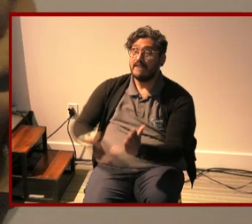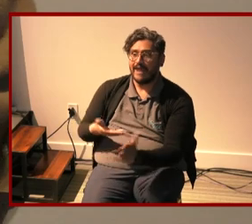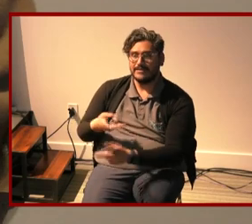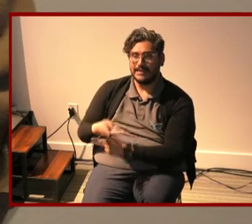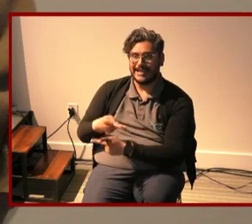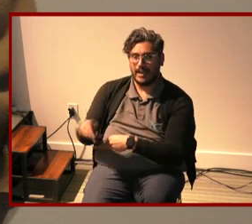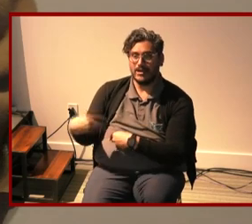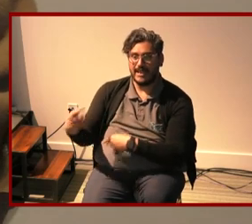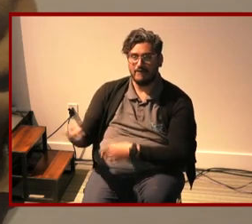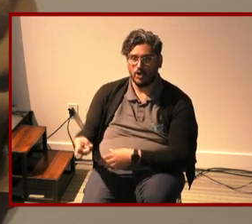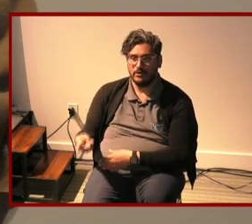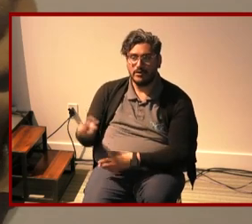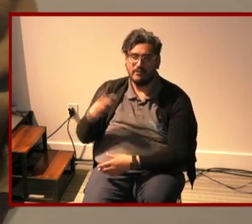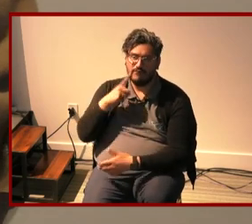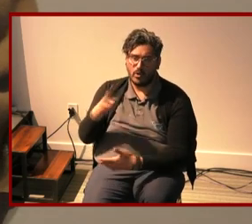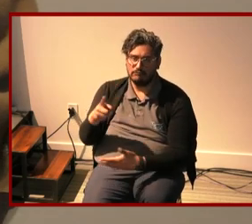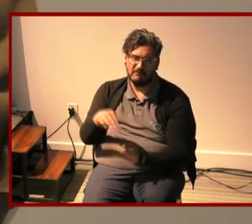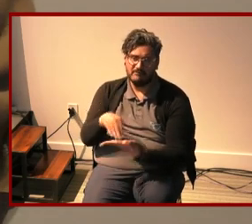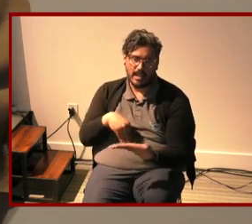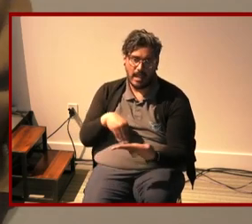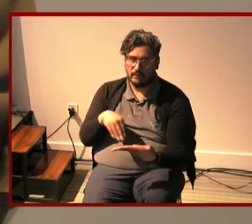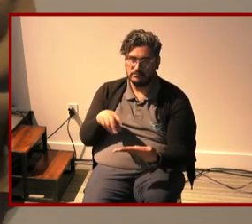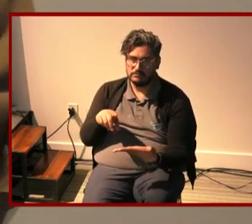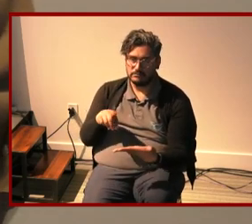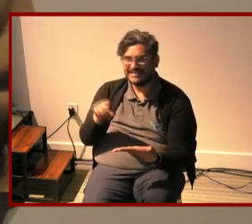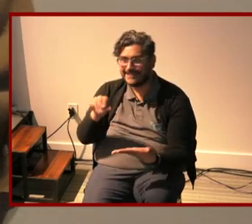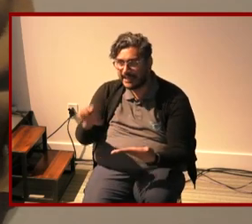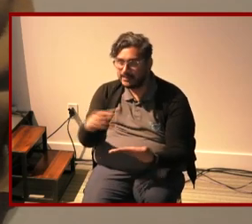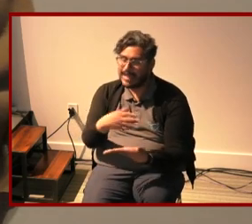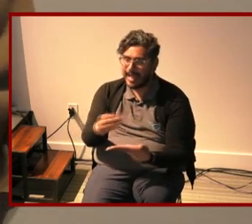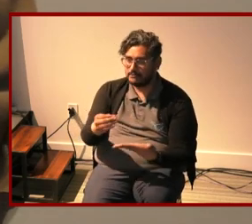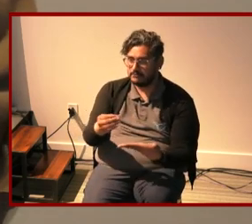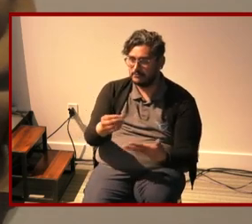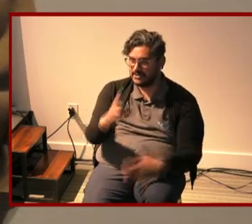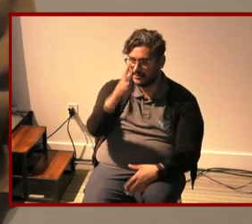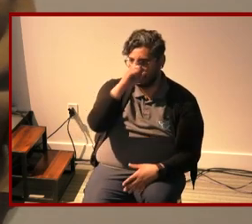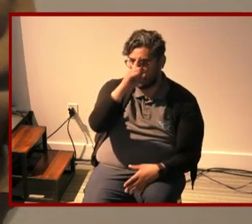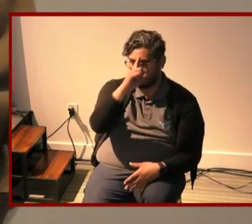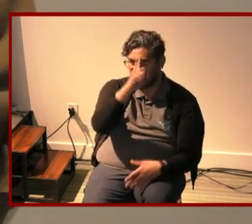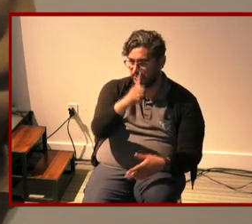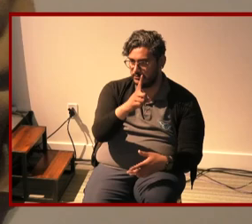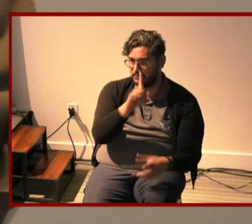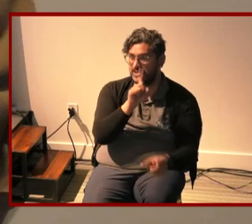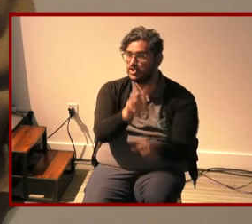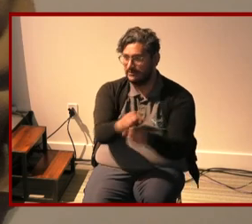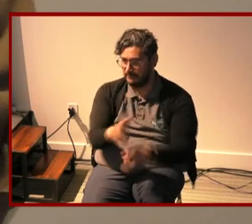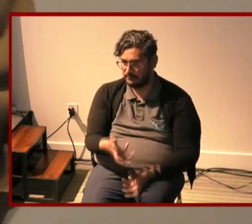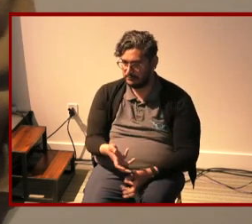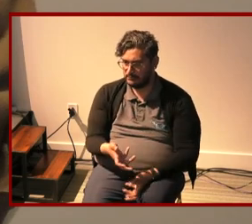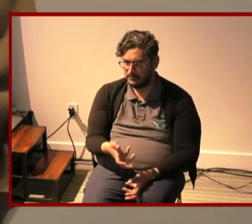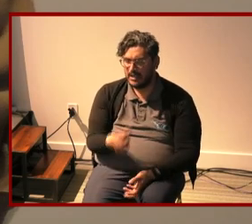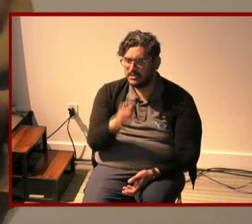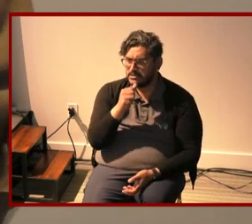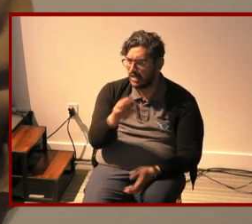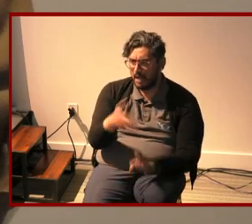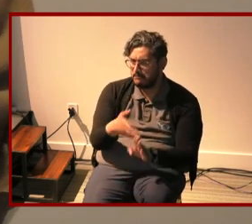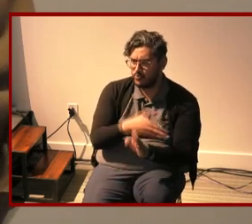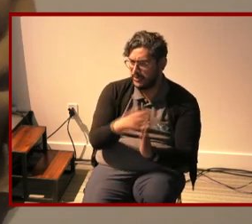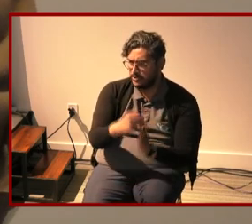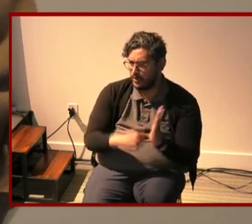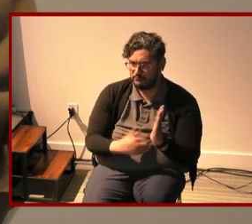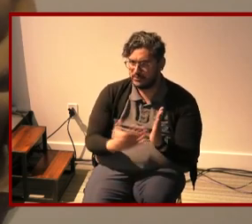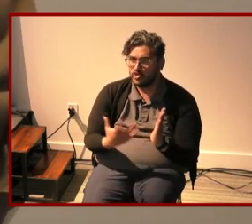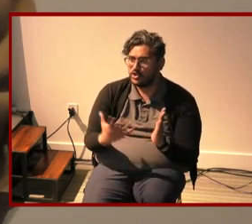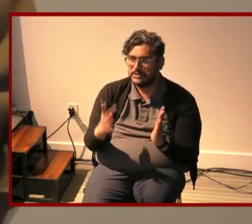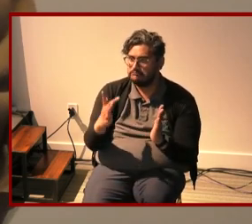fill in um date and developmental achievement it's not pre-scripted with the achievements it's just empty tables